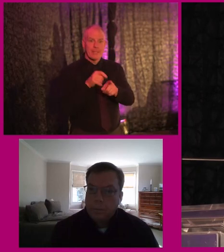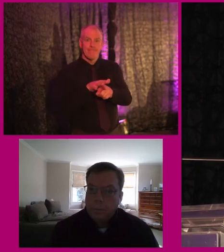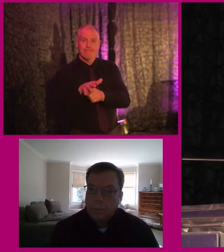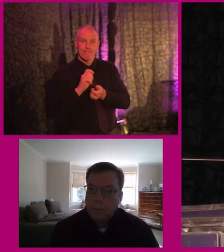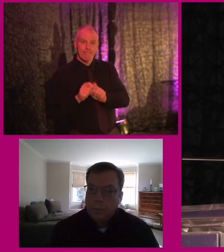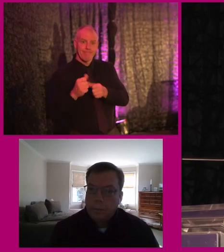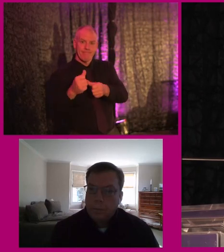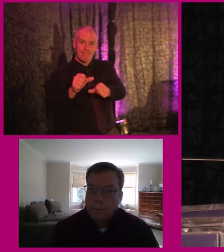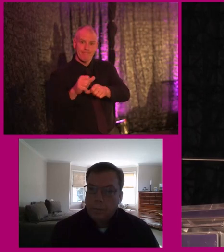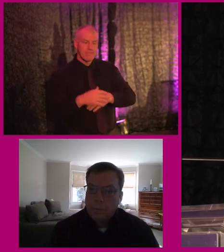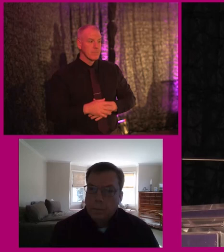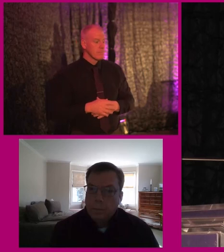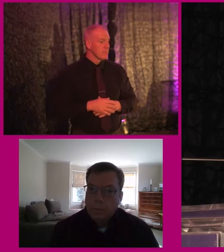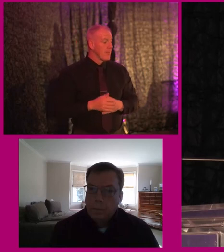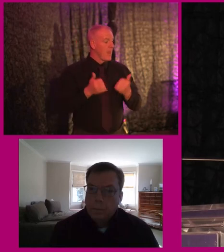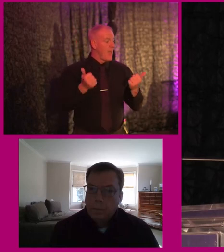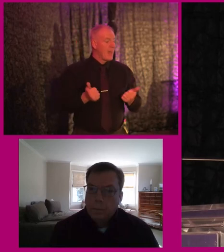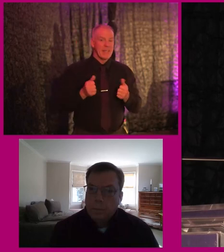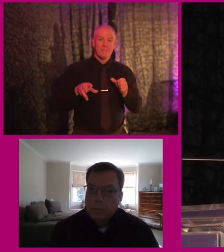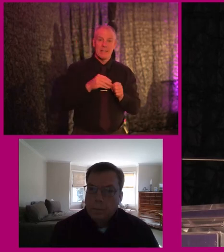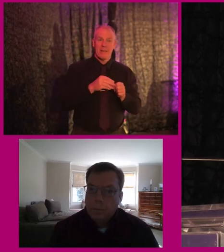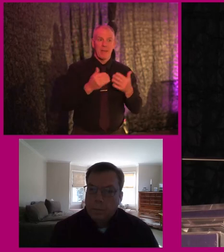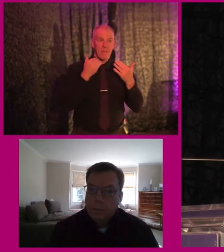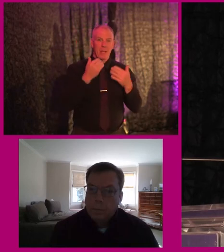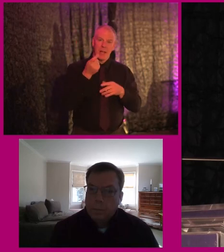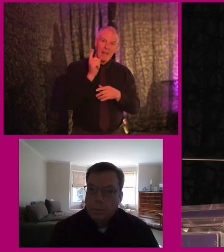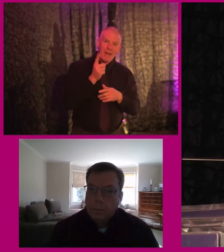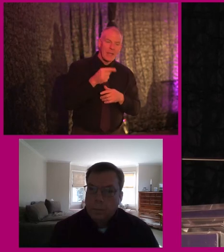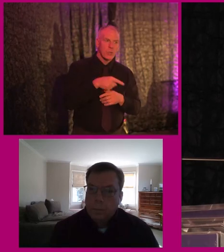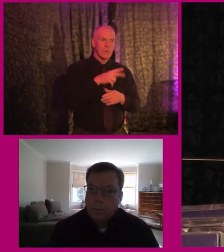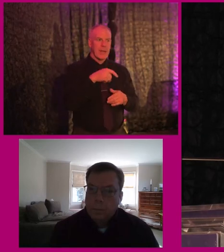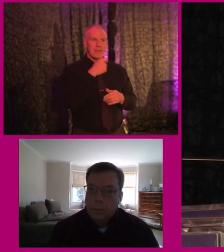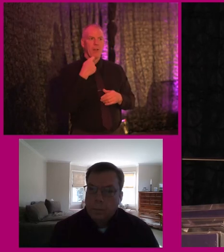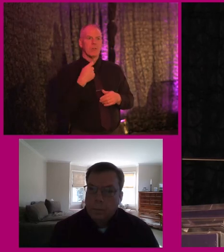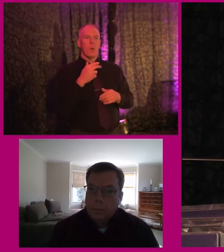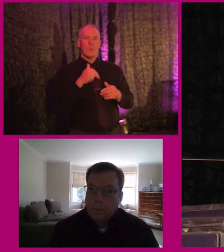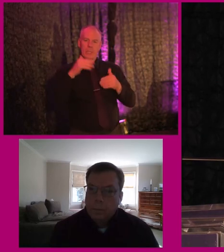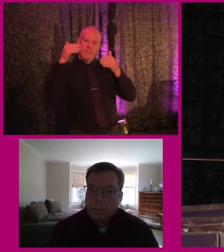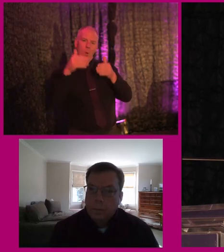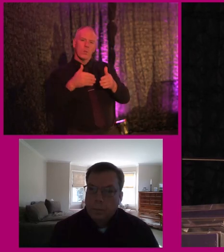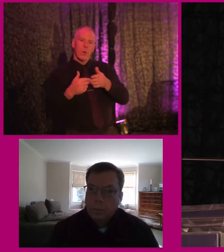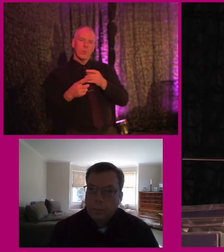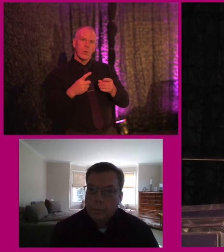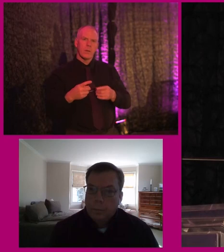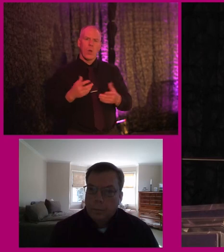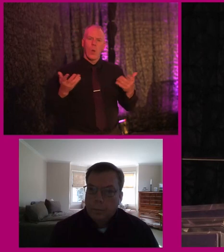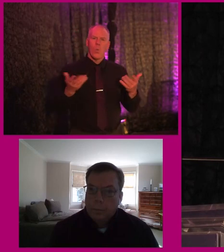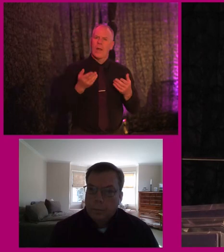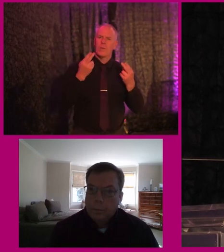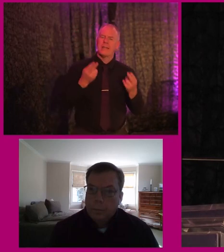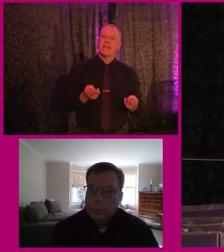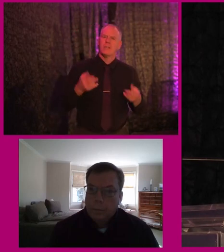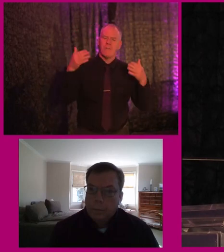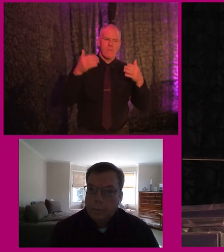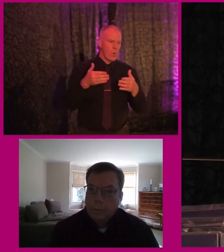happens. Would there be anything in particular that you would say, we need to really focus in on? Where do we need to focus our